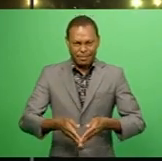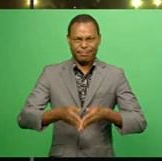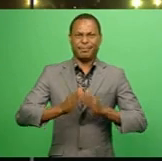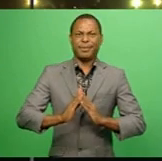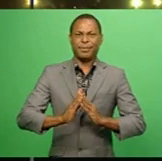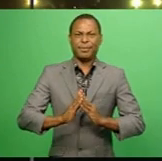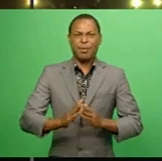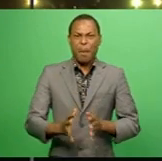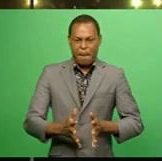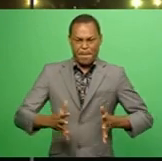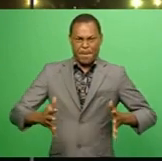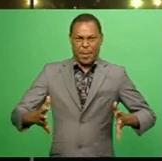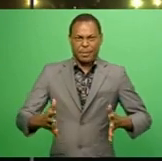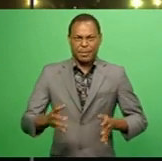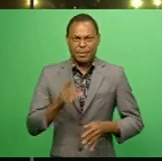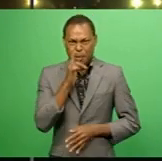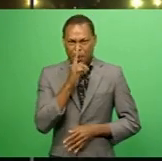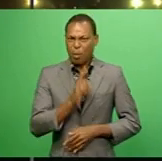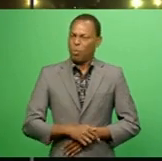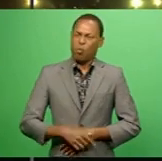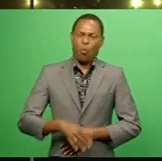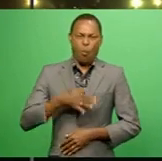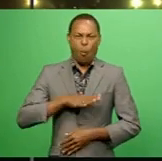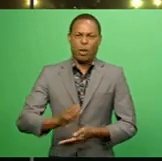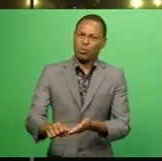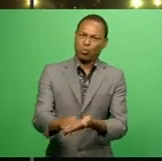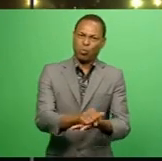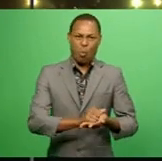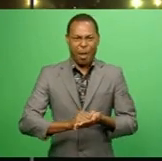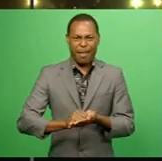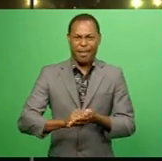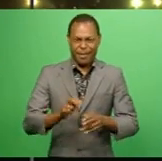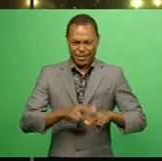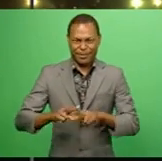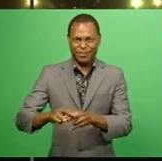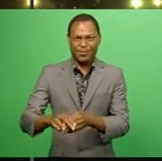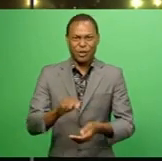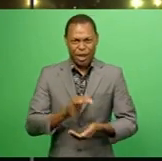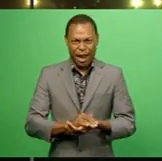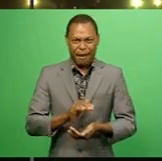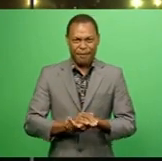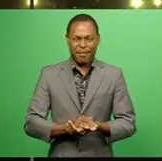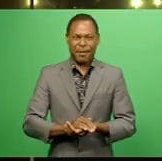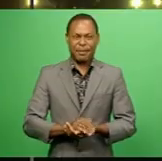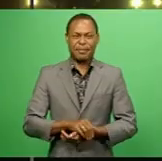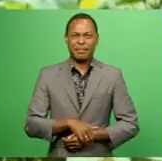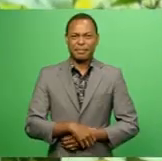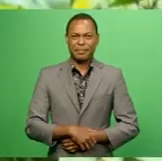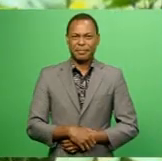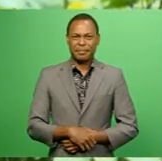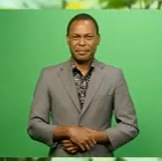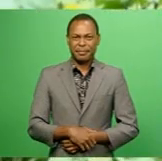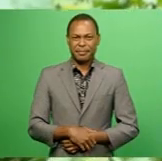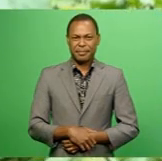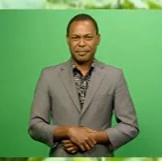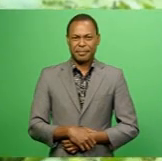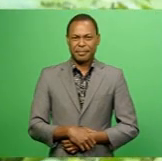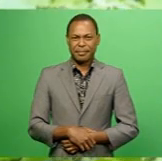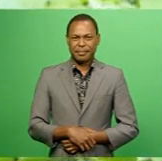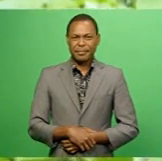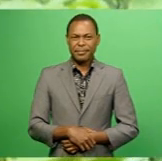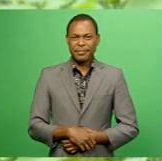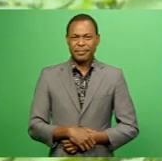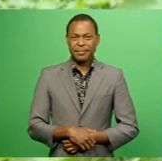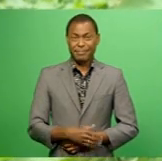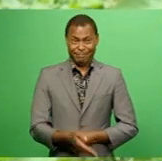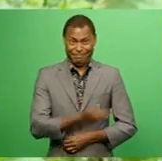drug manufacturers are keen to purchase Fiji Kava for medicinal purposes. Details with Chosayan Anunga. Kava